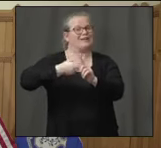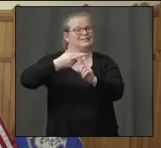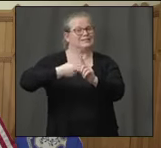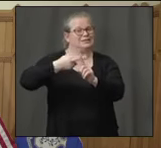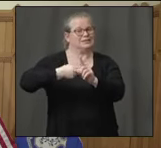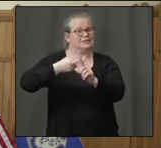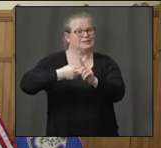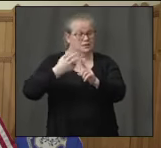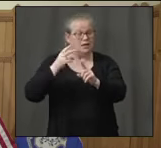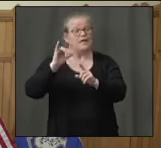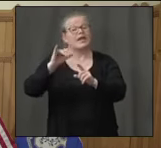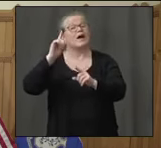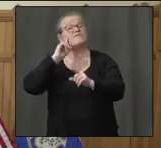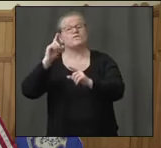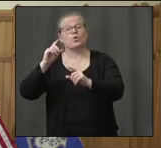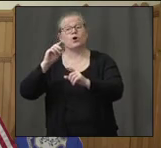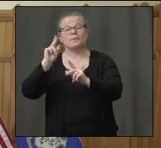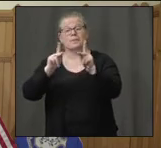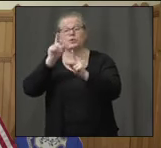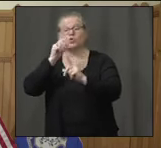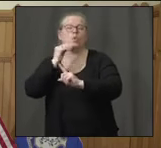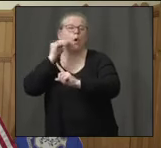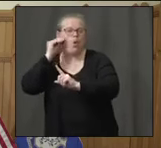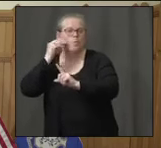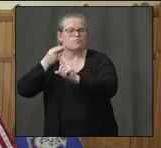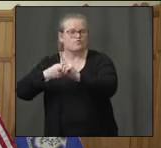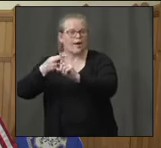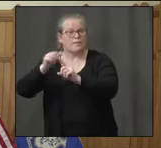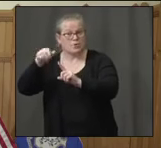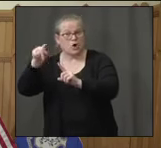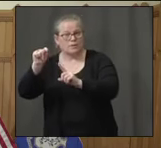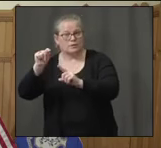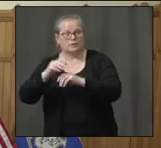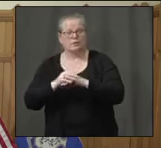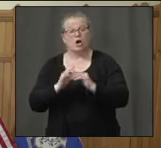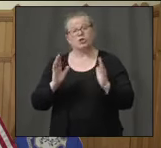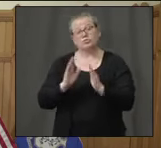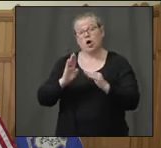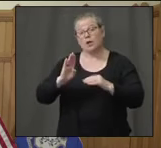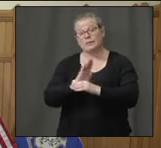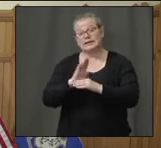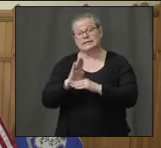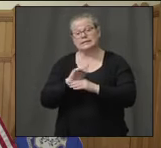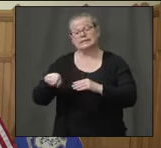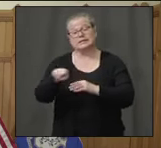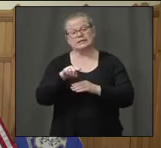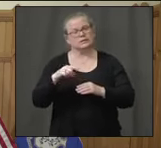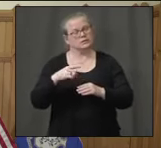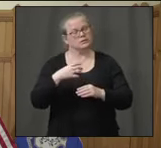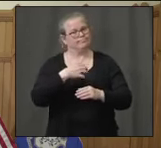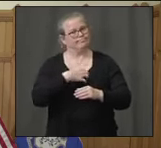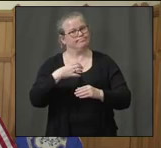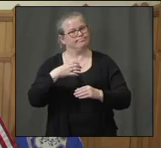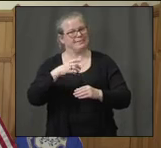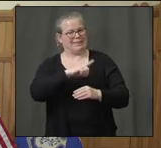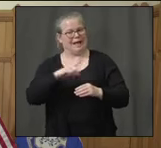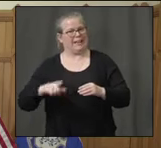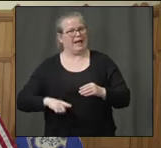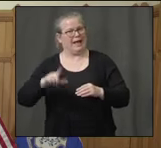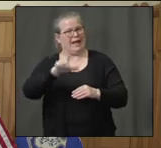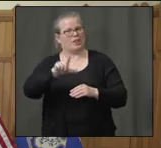We're hearing from small businesses who say their landlords are starting to harass them, threaten them with eviction.